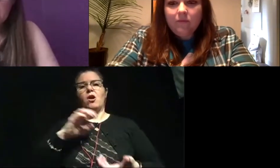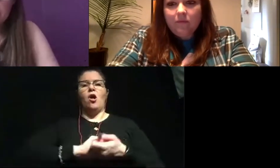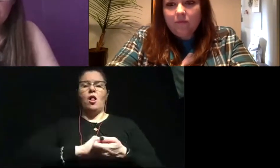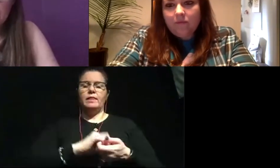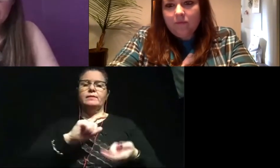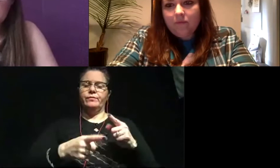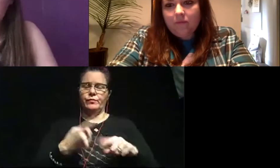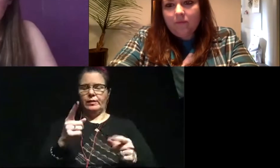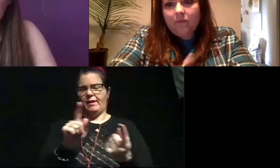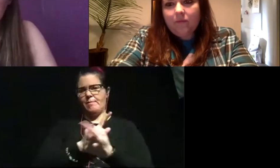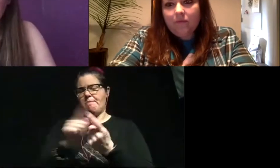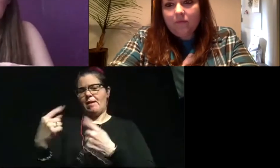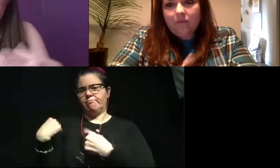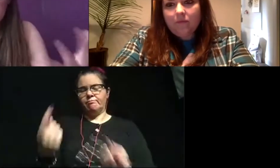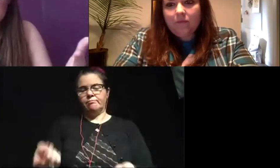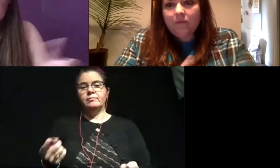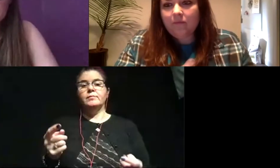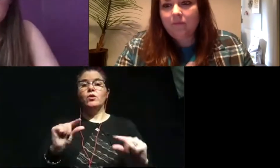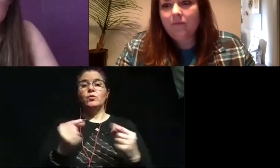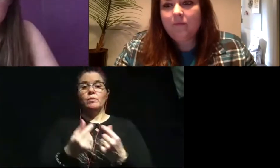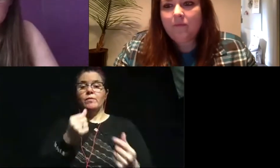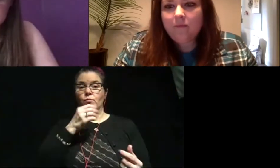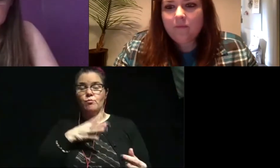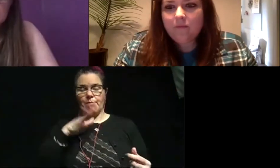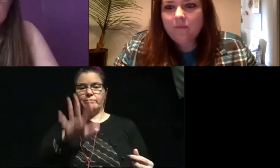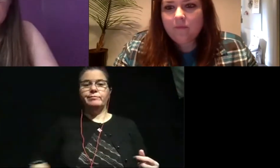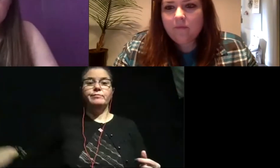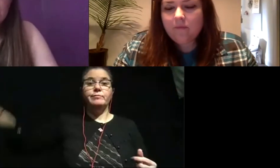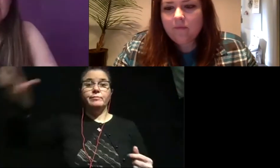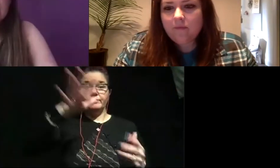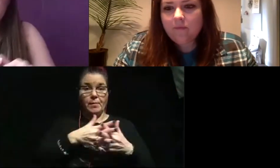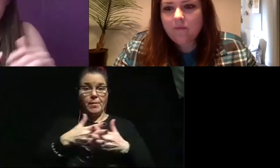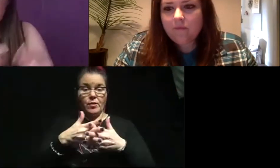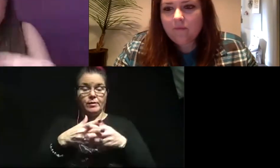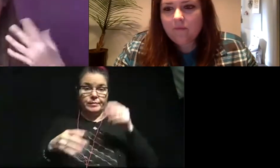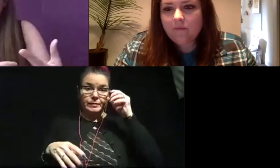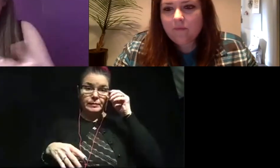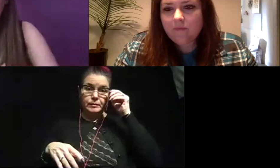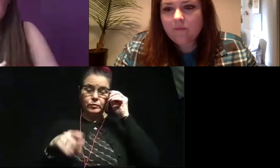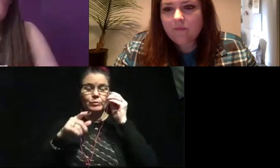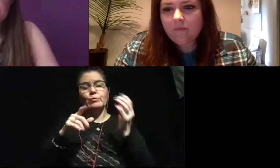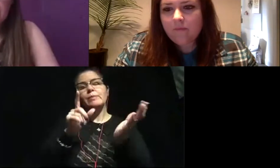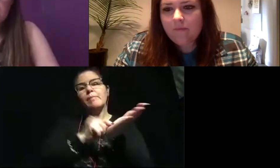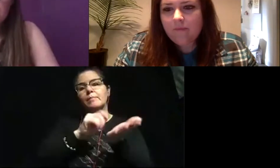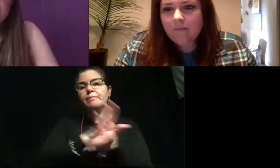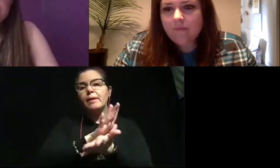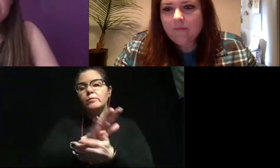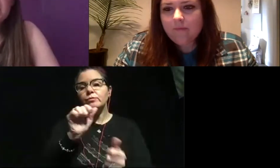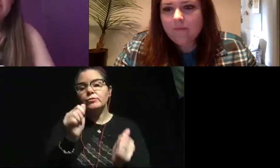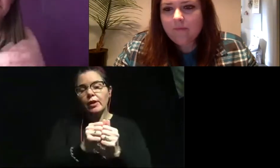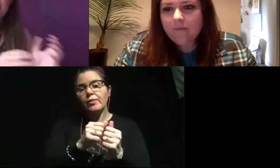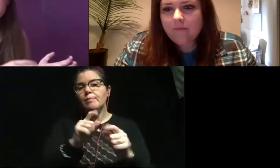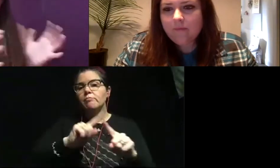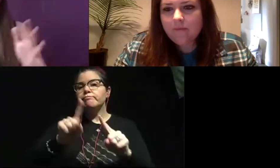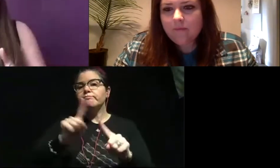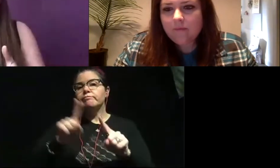met along the way. So I work with a group of women across the United States right now, and we write papers together about all kinds of stuff. I